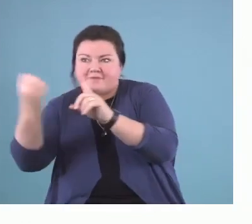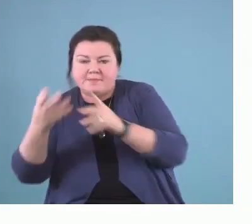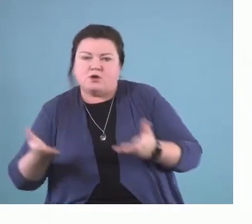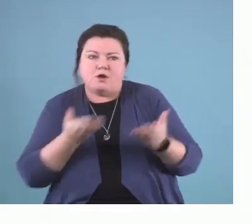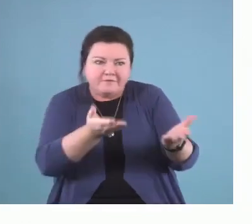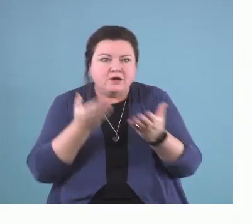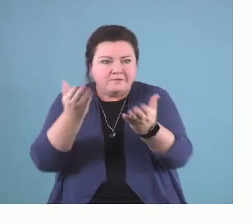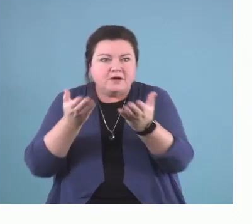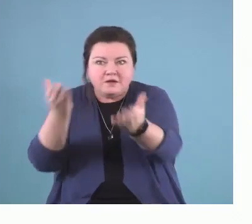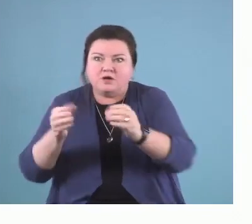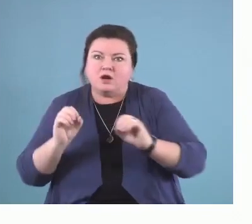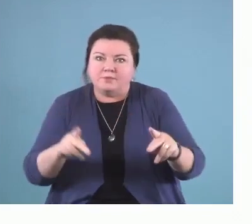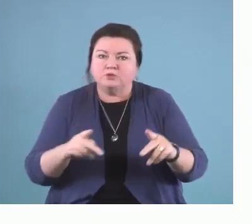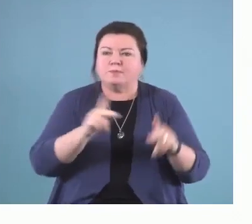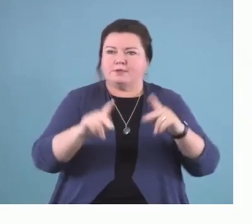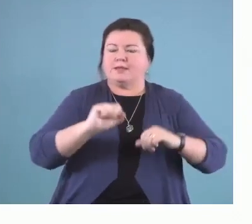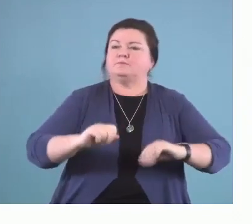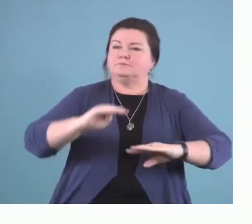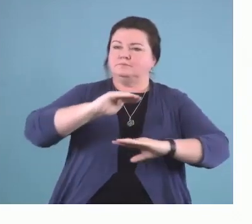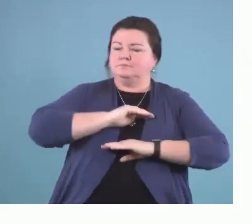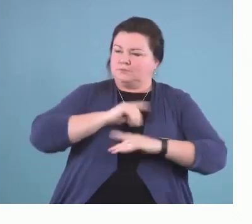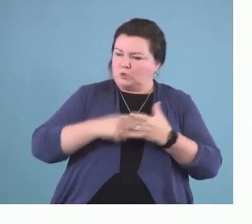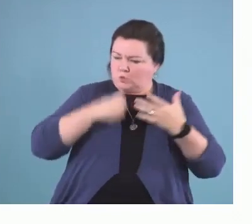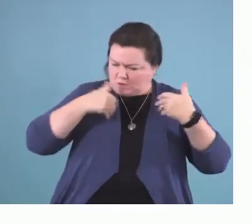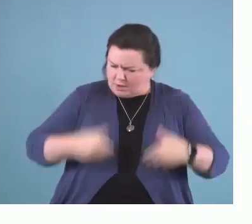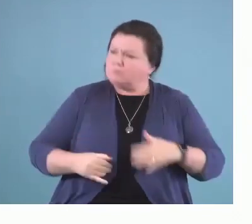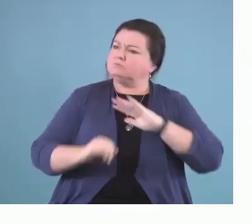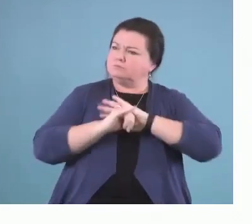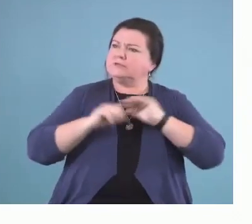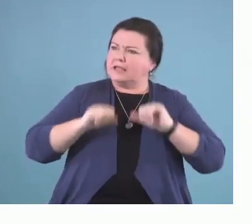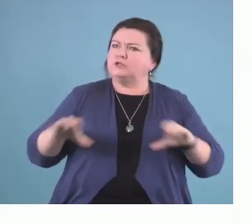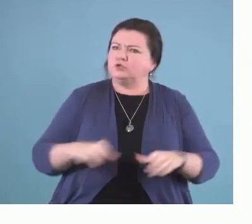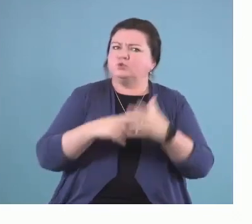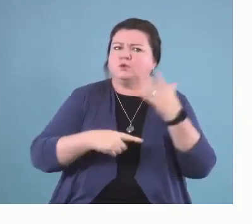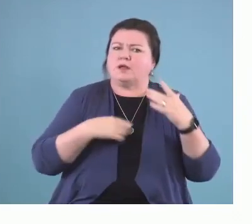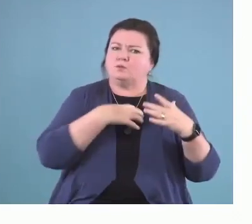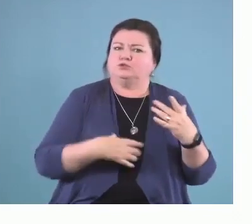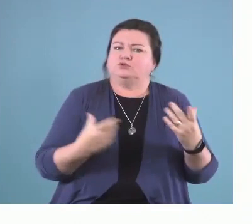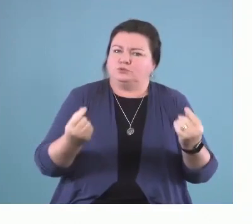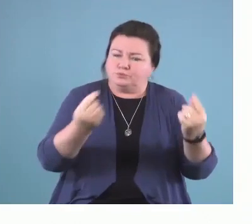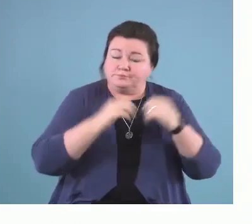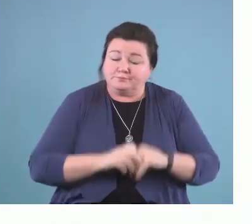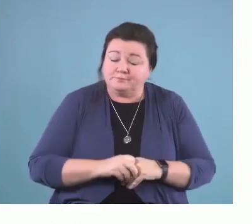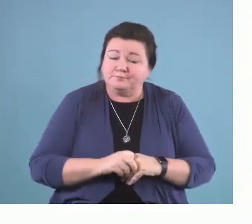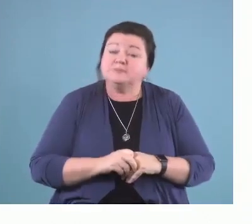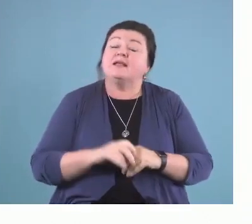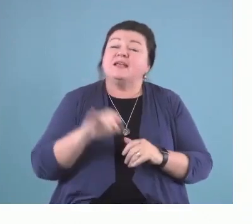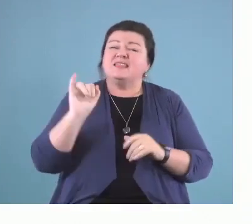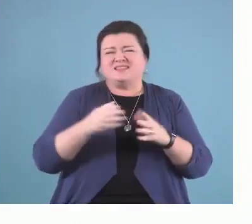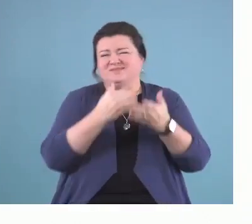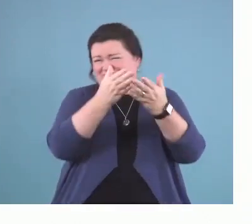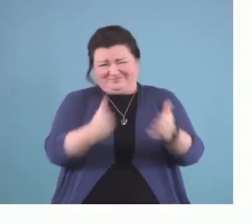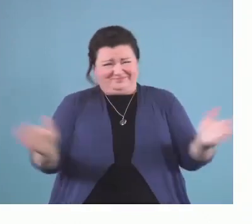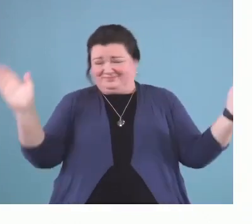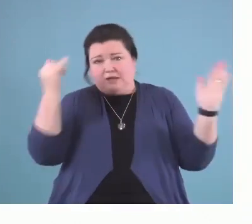people can be what they wish to be and do what they wish to do. That's sort of an overarching way of looking at this ICF.